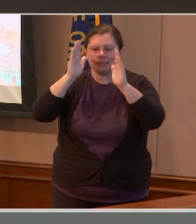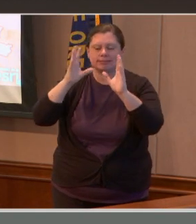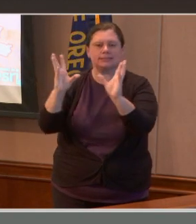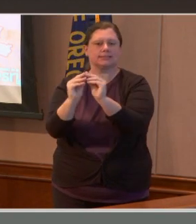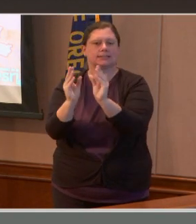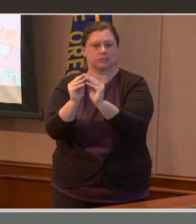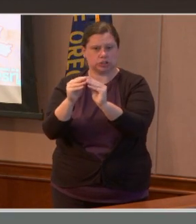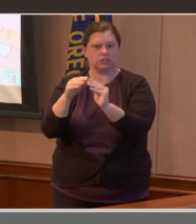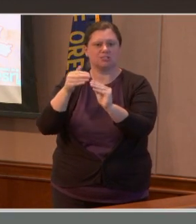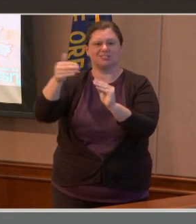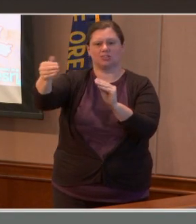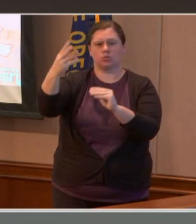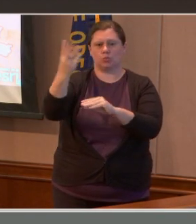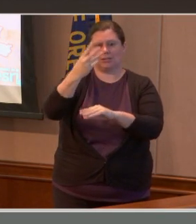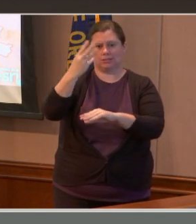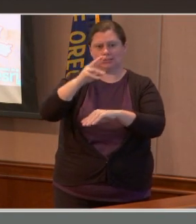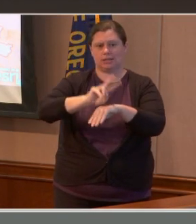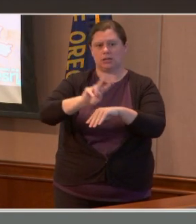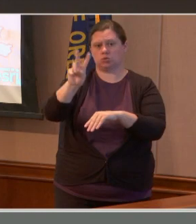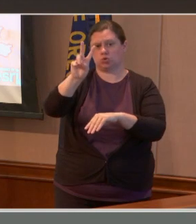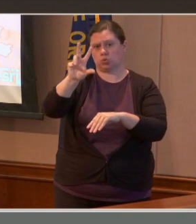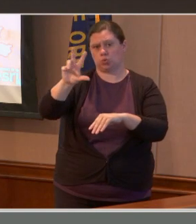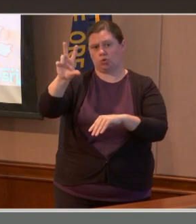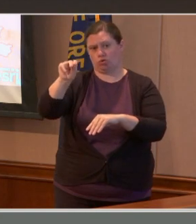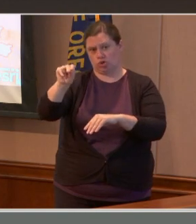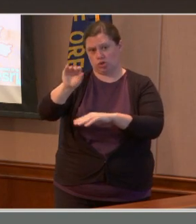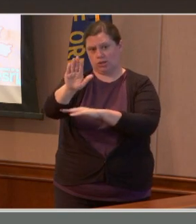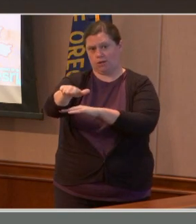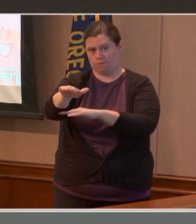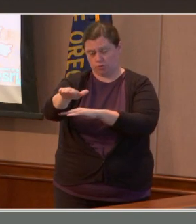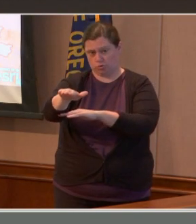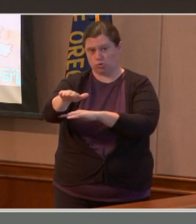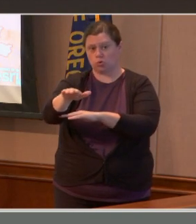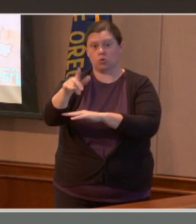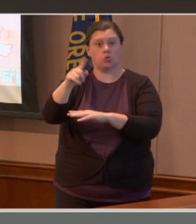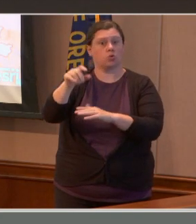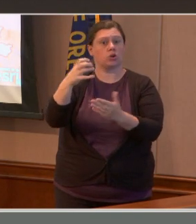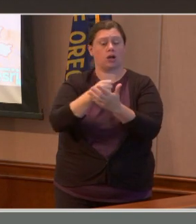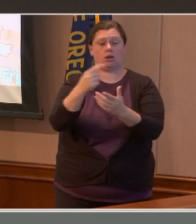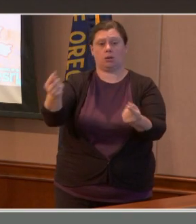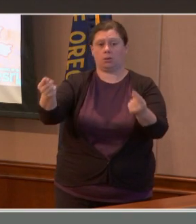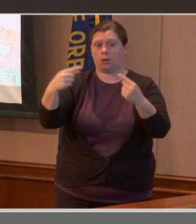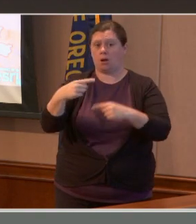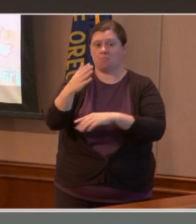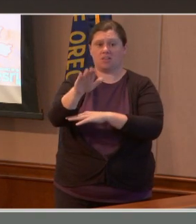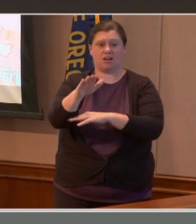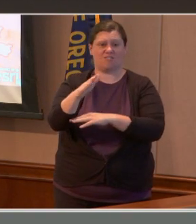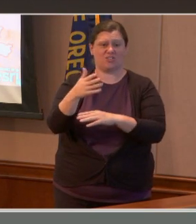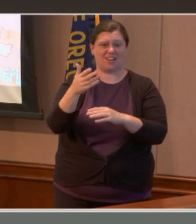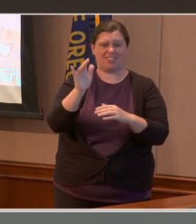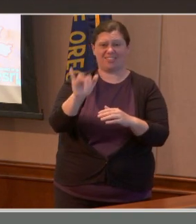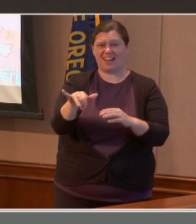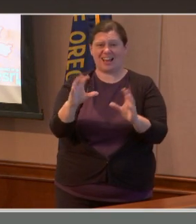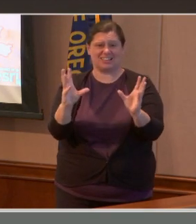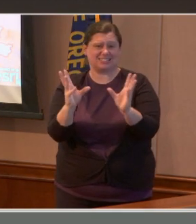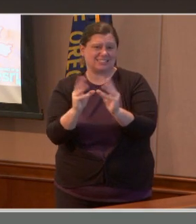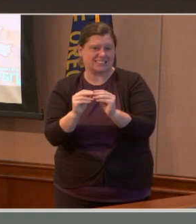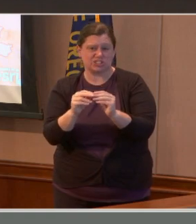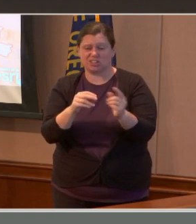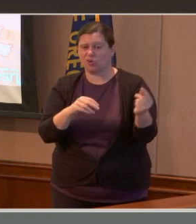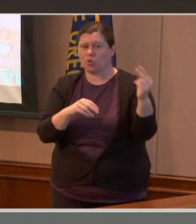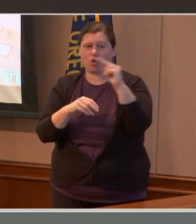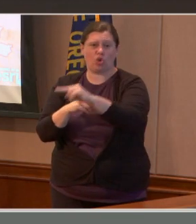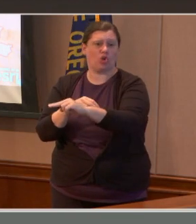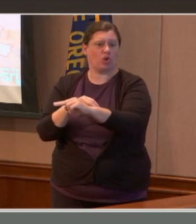.30 p.m. And you could access that listening session and share your experiences directly with the commissioners